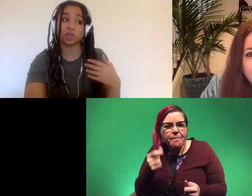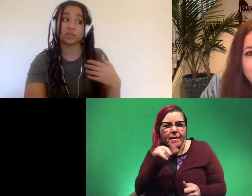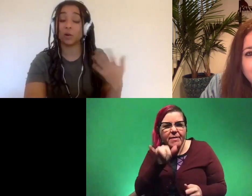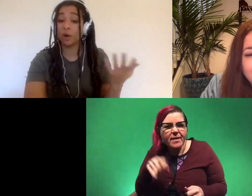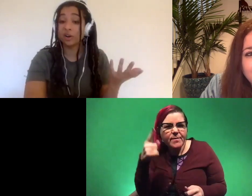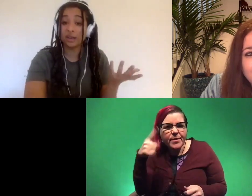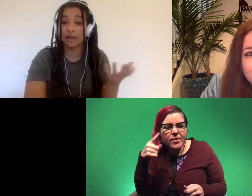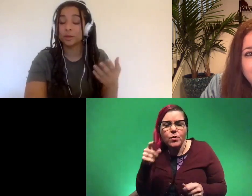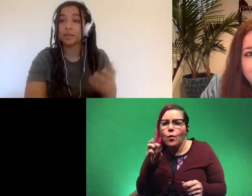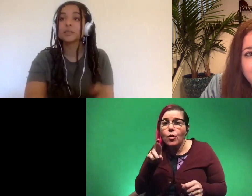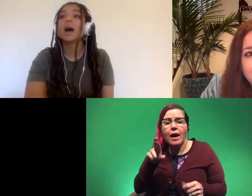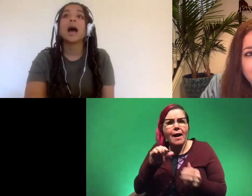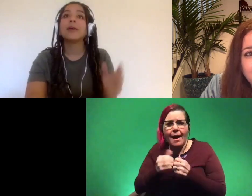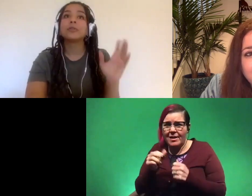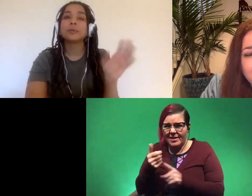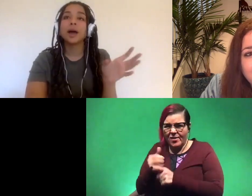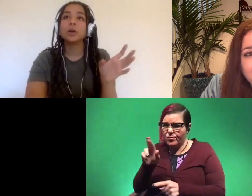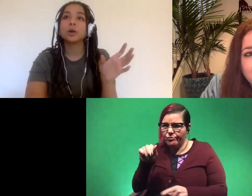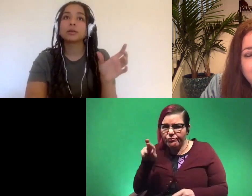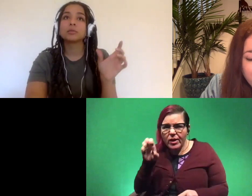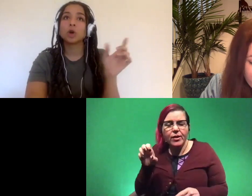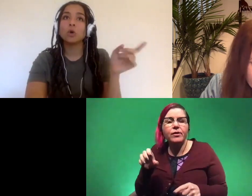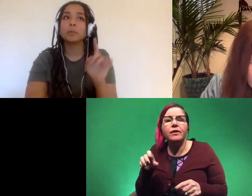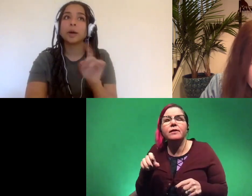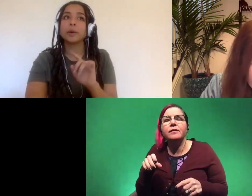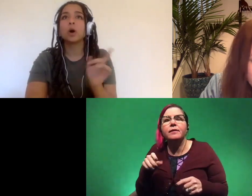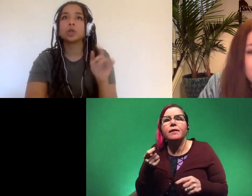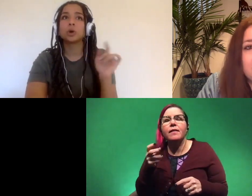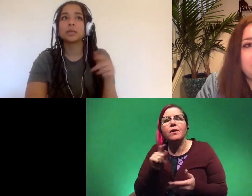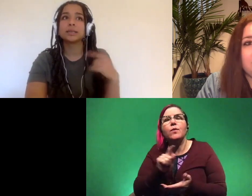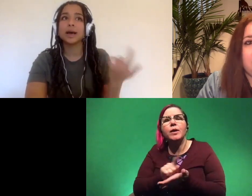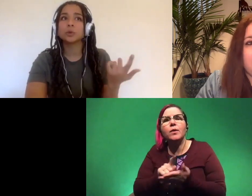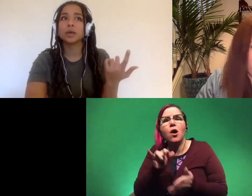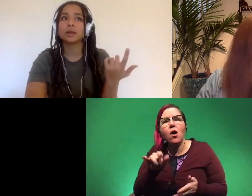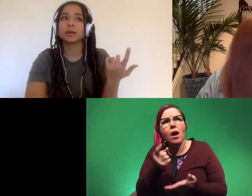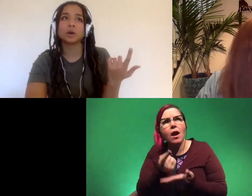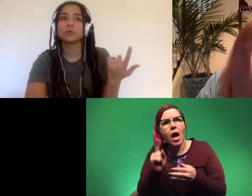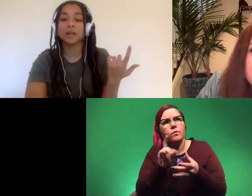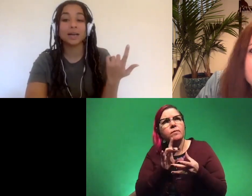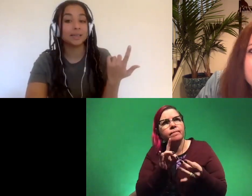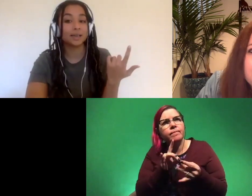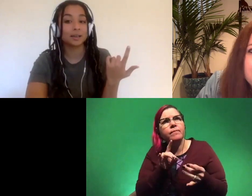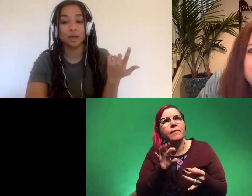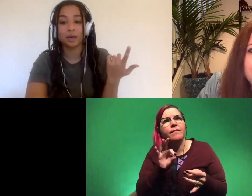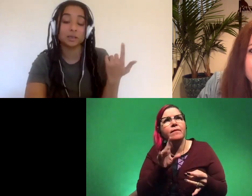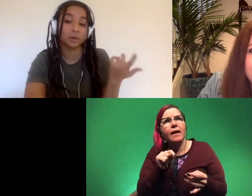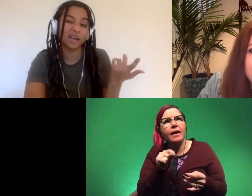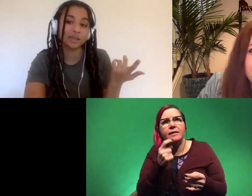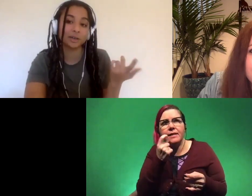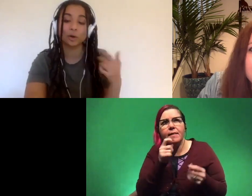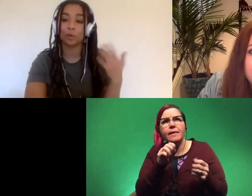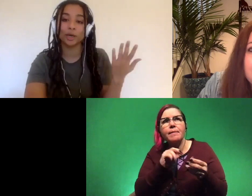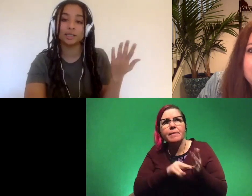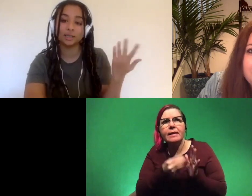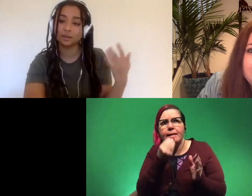or just how rare the animal is and from that you can go week by week oh she told us last week that you know flat teeth mean it's a plant